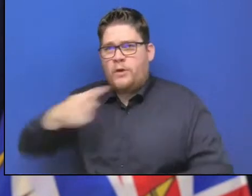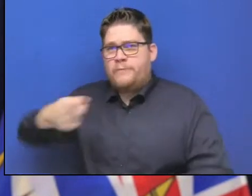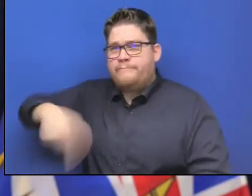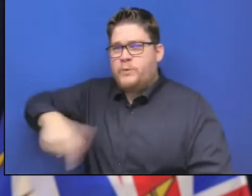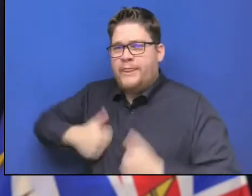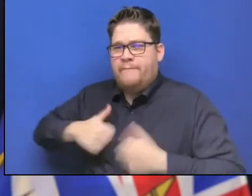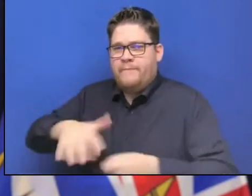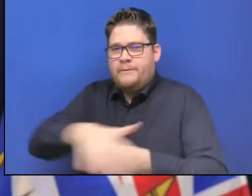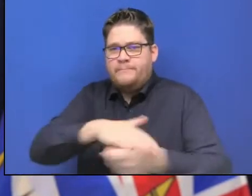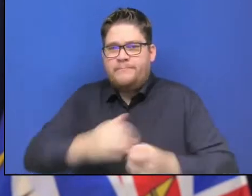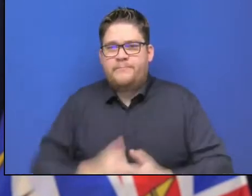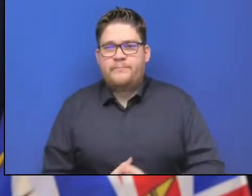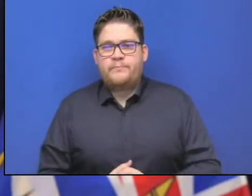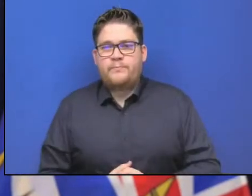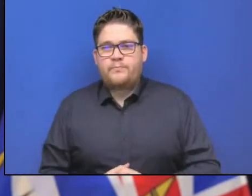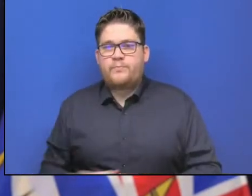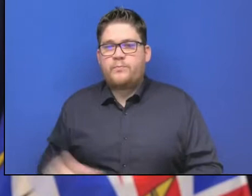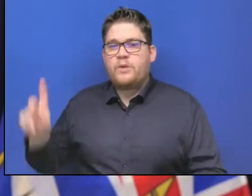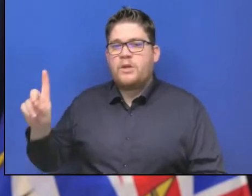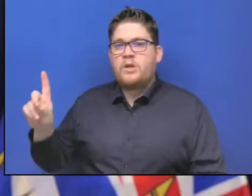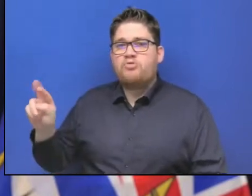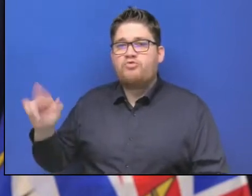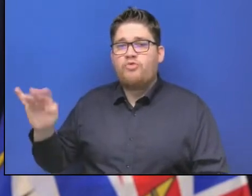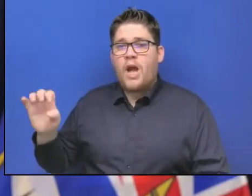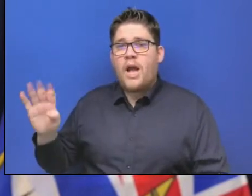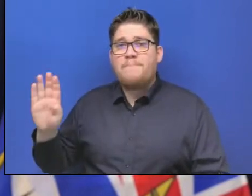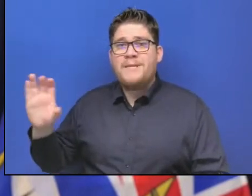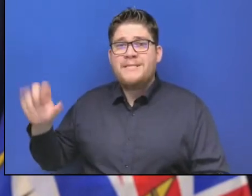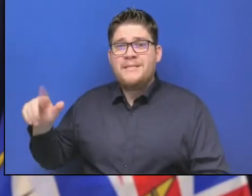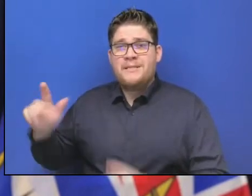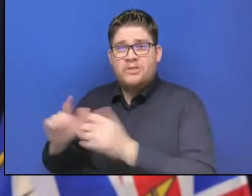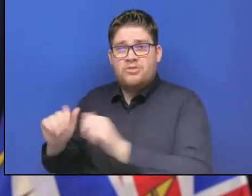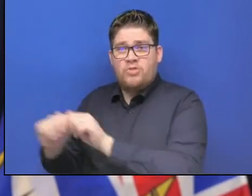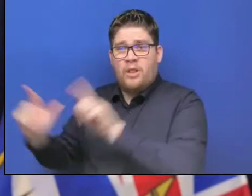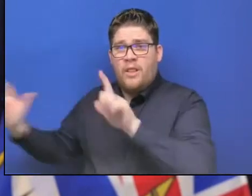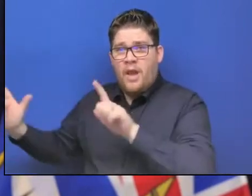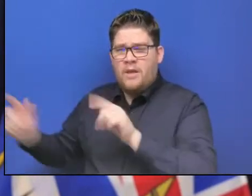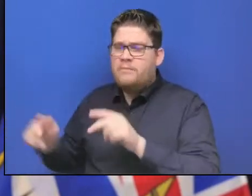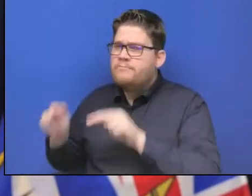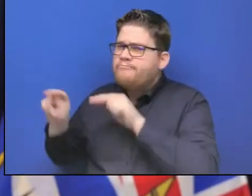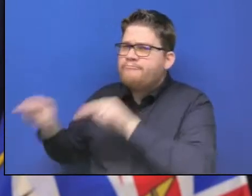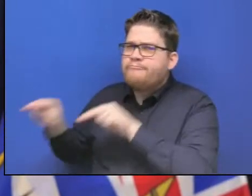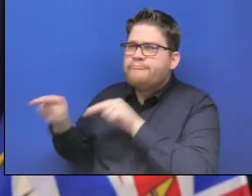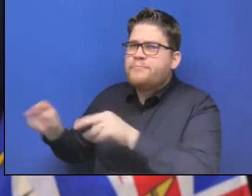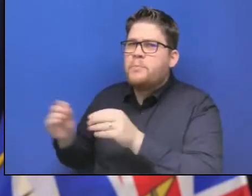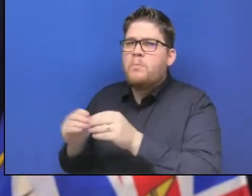conditions and on highways that are open. I would now ask Minister Popham to provide her update.